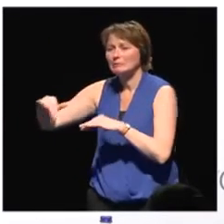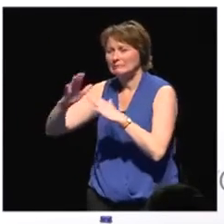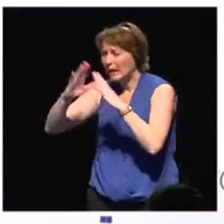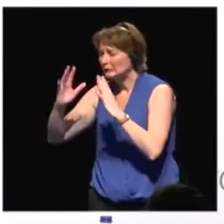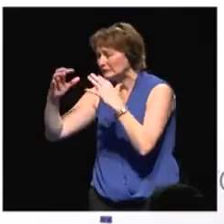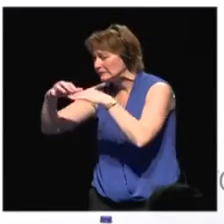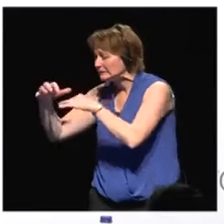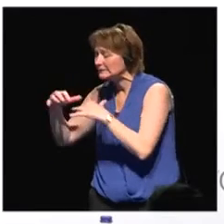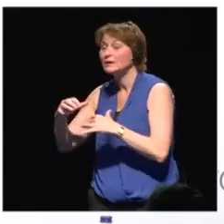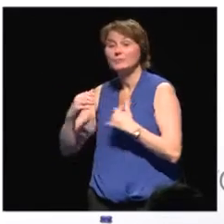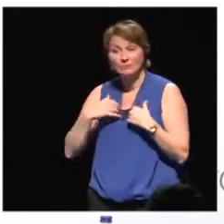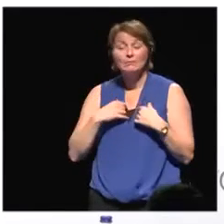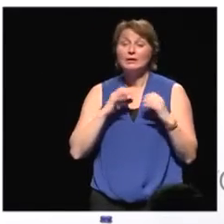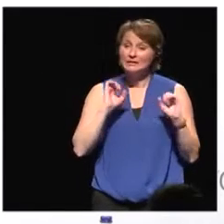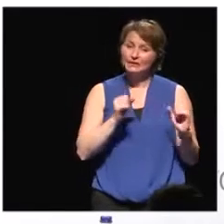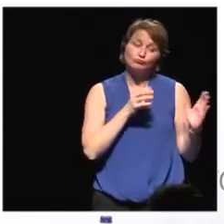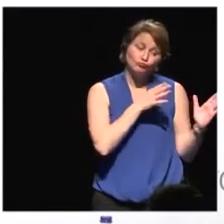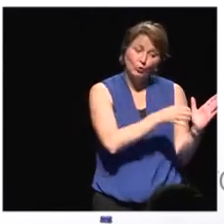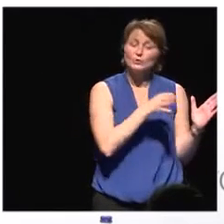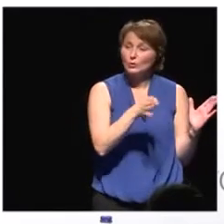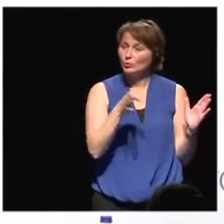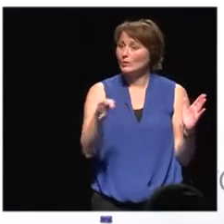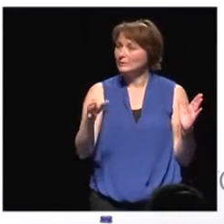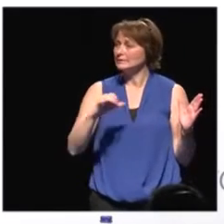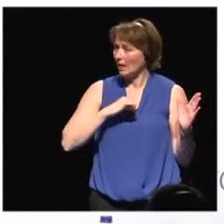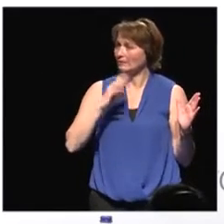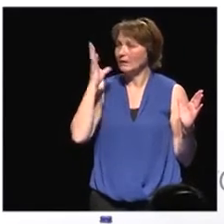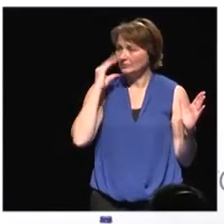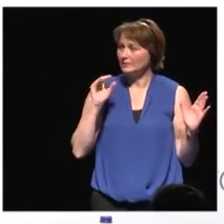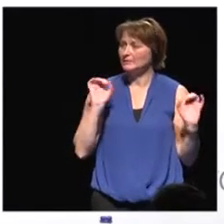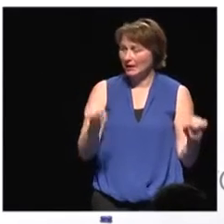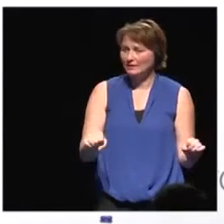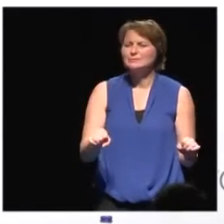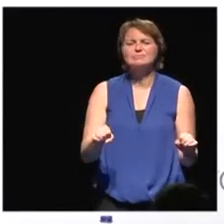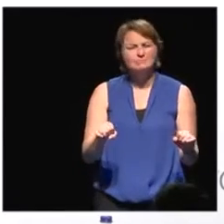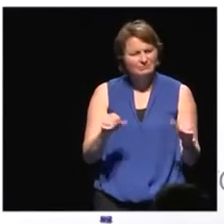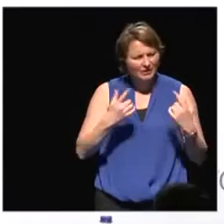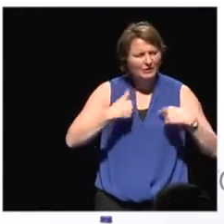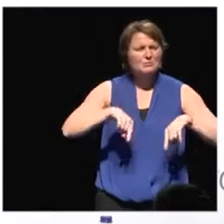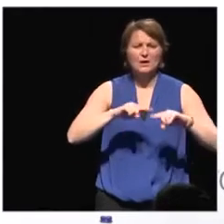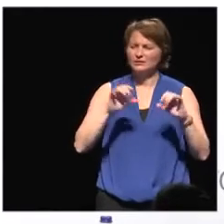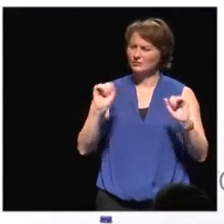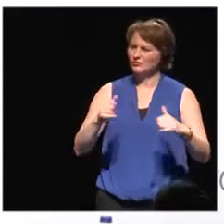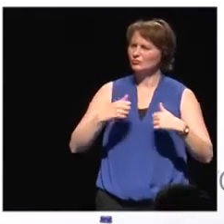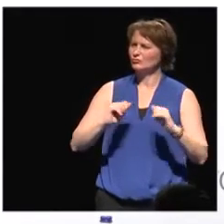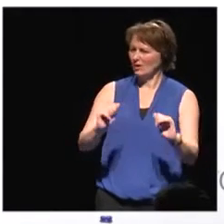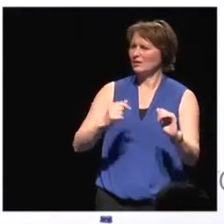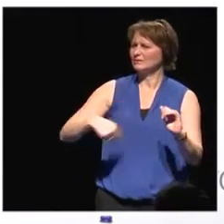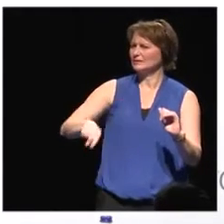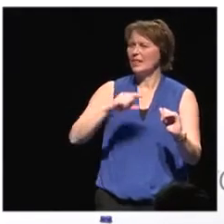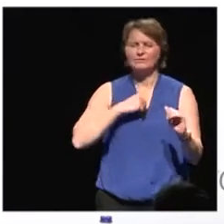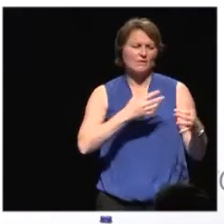in different ways. And I think we should kind of try to incorporate that within our formal education